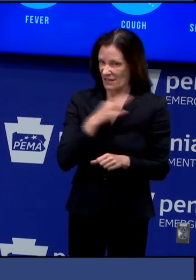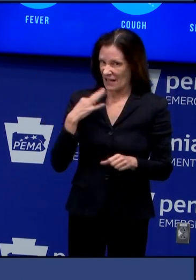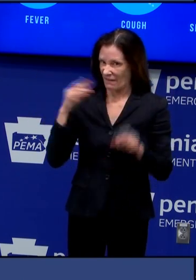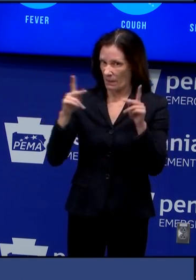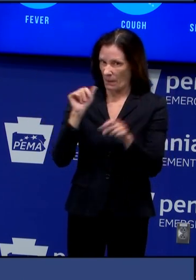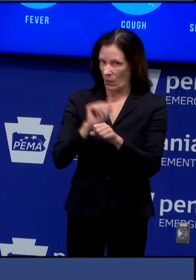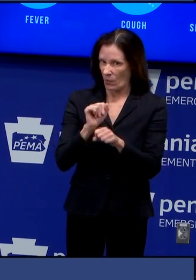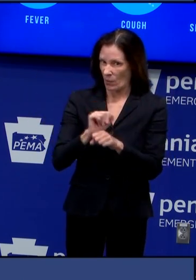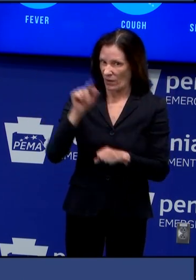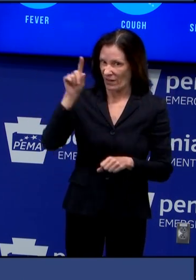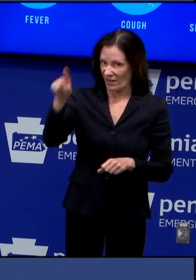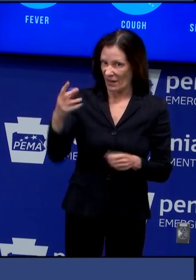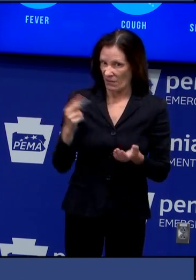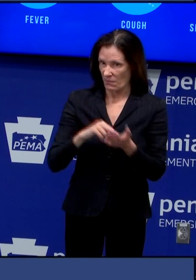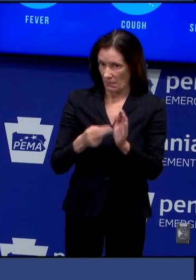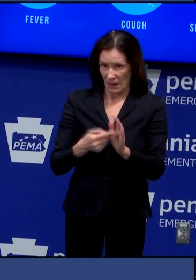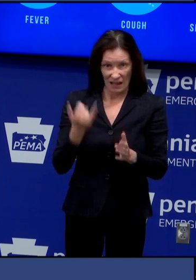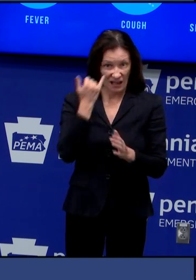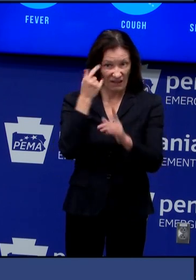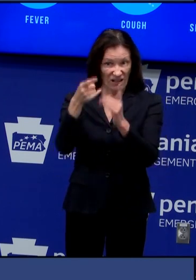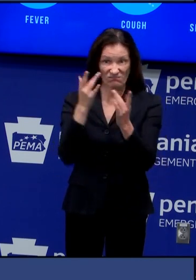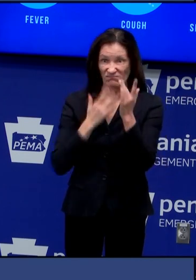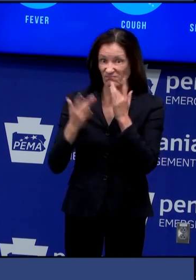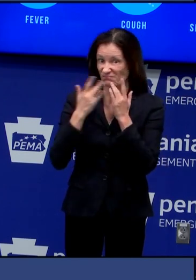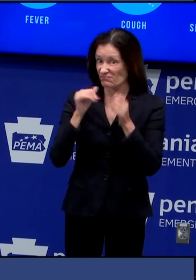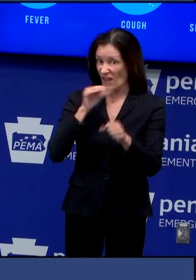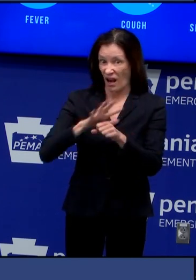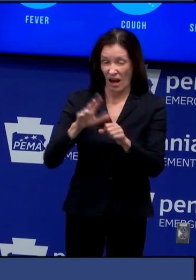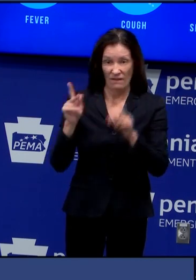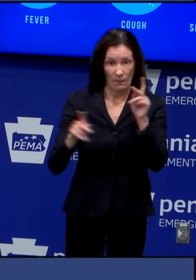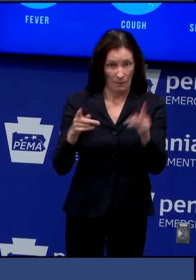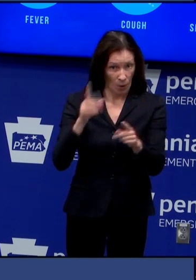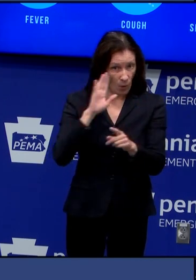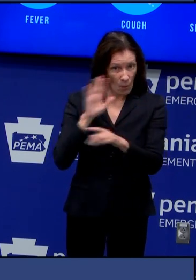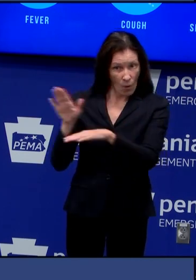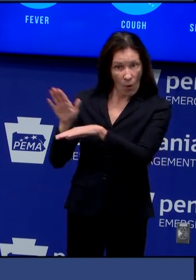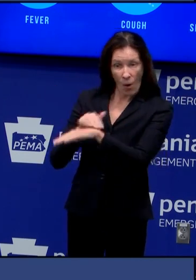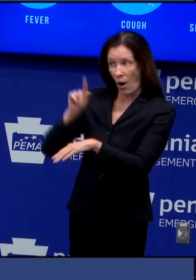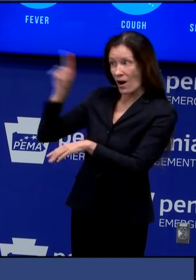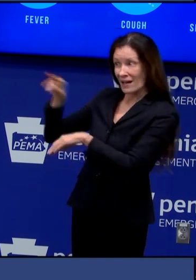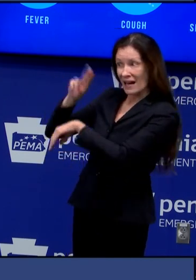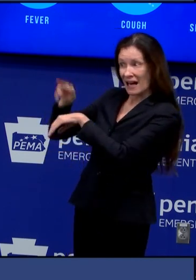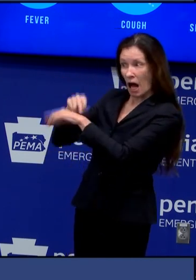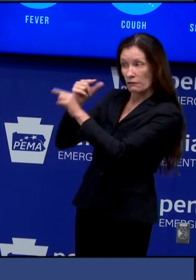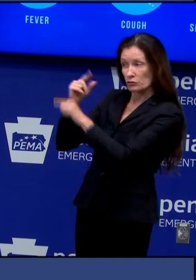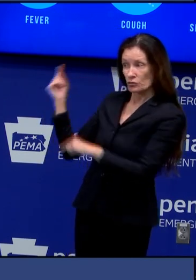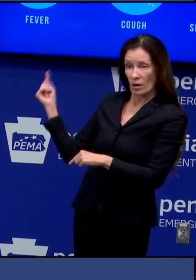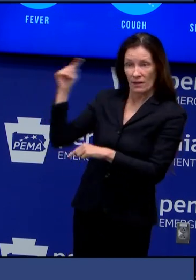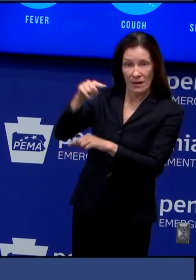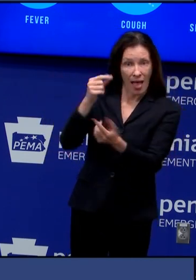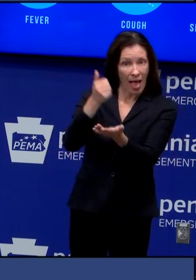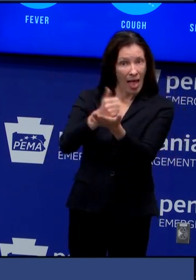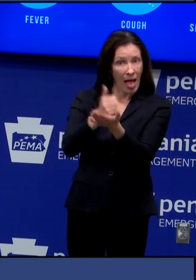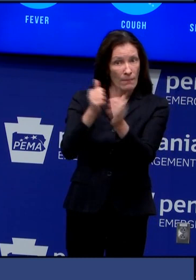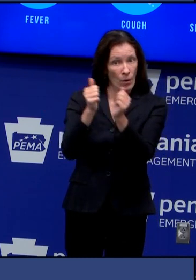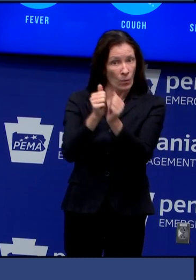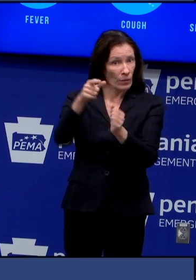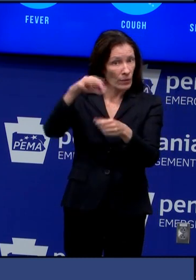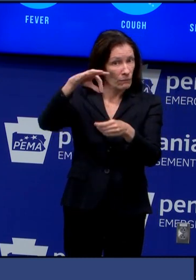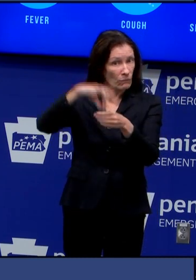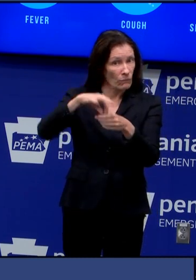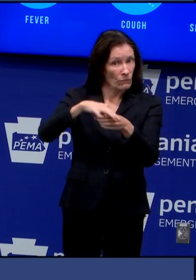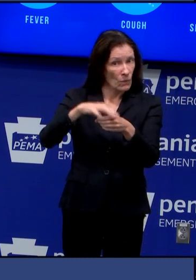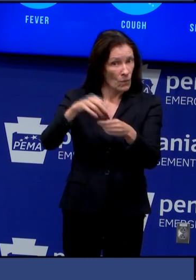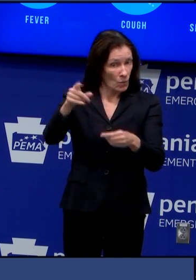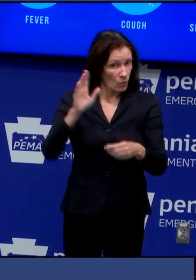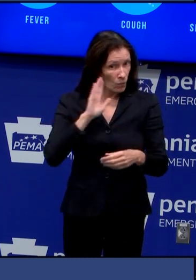make the state aware of the need and would be connected with local guard volunteers who would be available to be trained and work the primary in